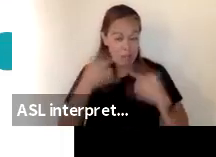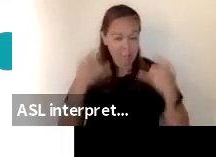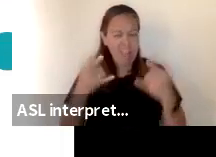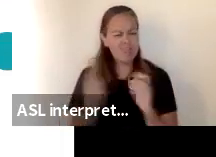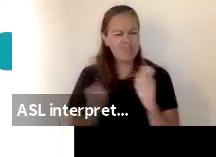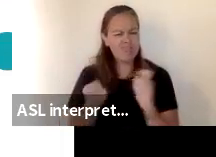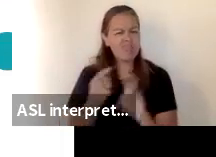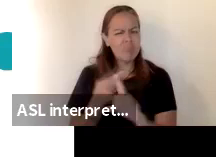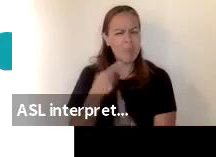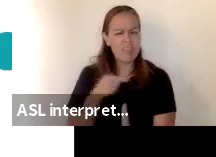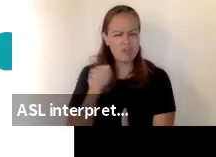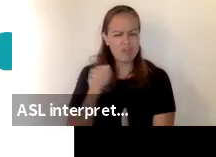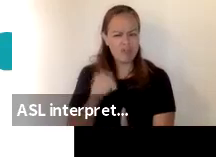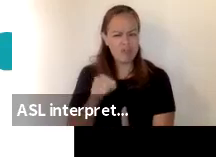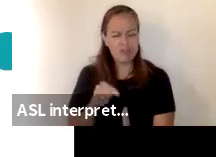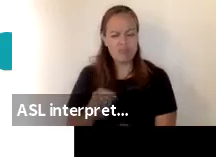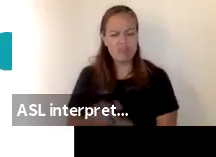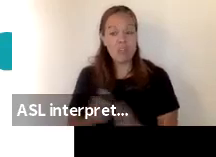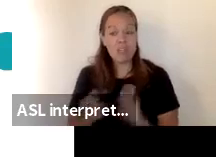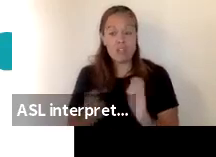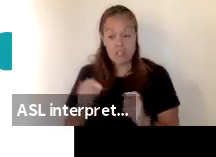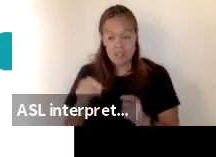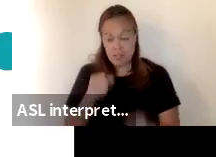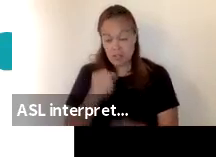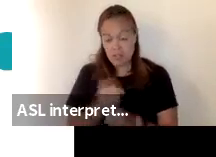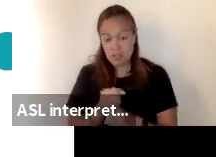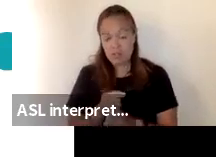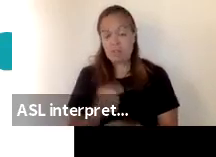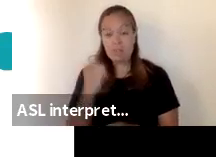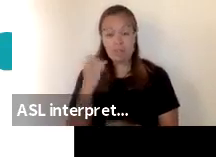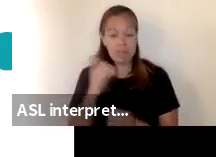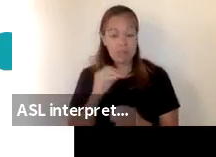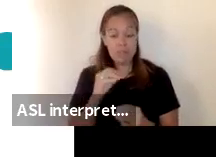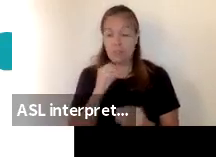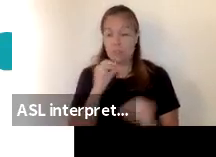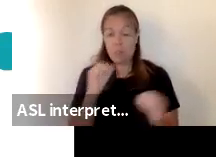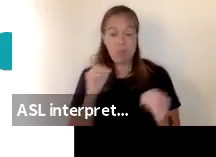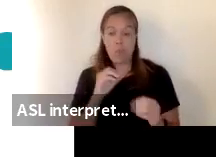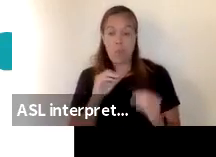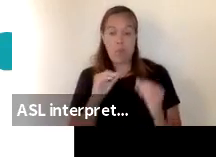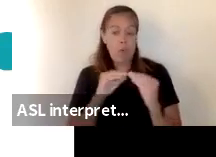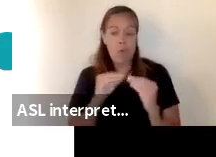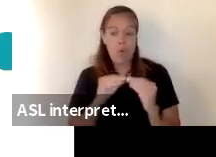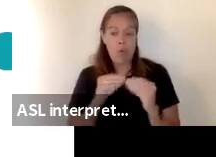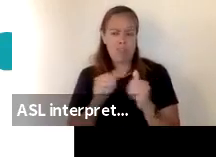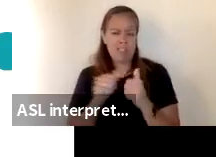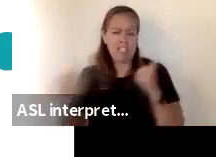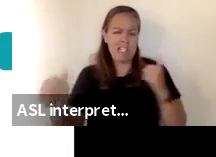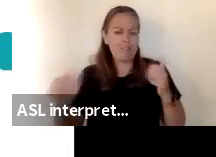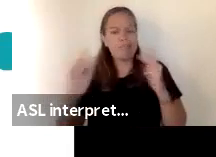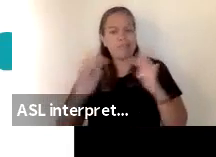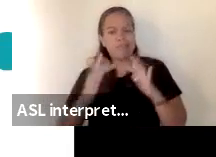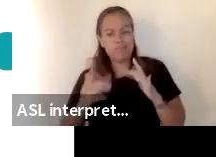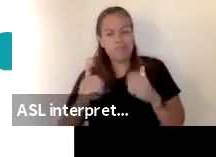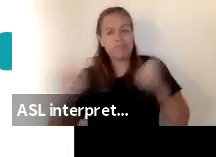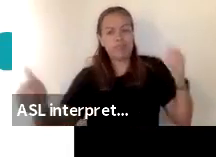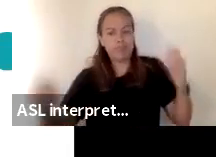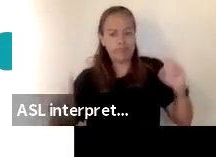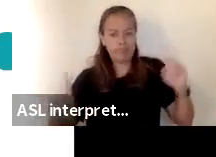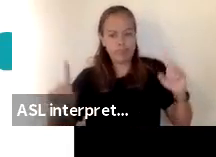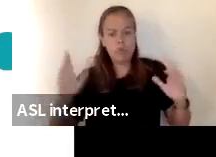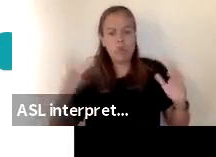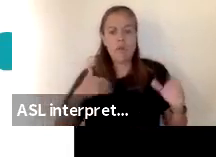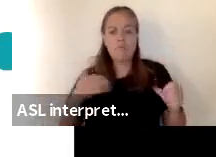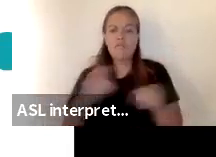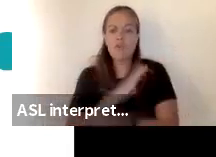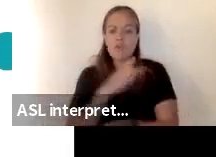last year and the change for this year is that there is no longer distance social distancing we will have